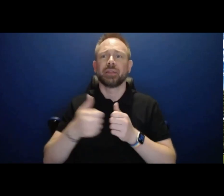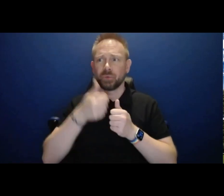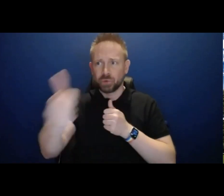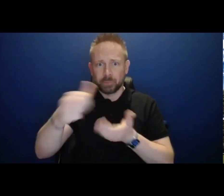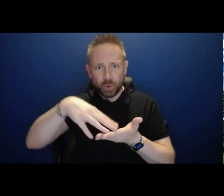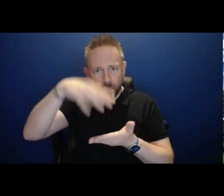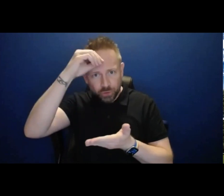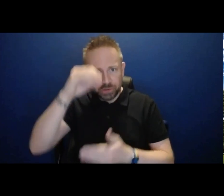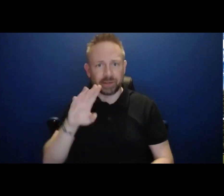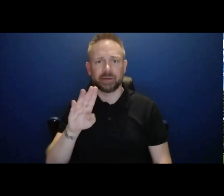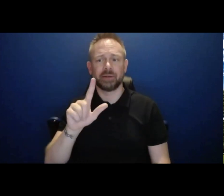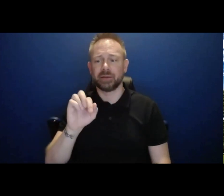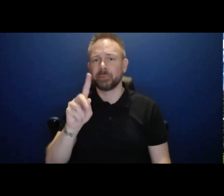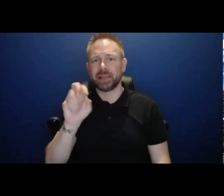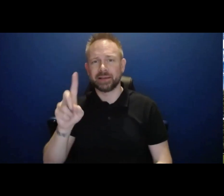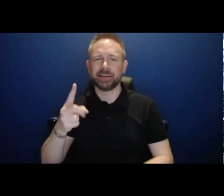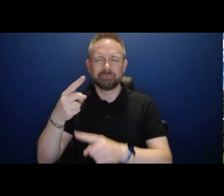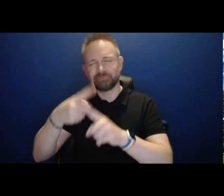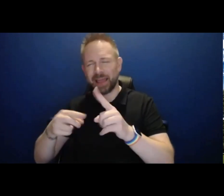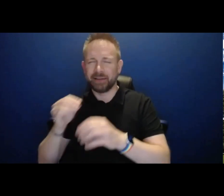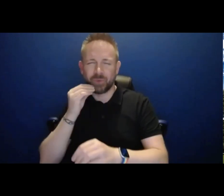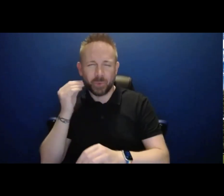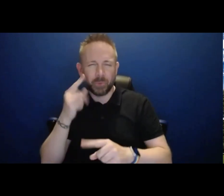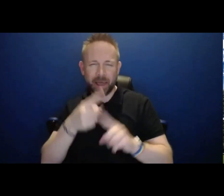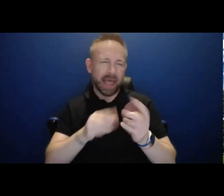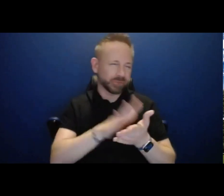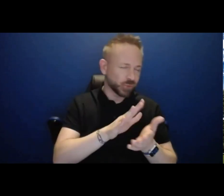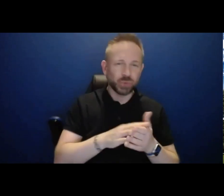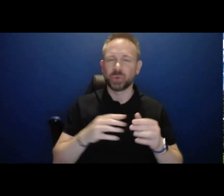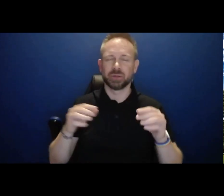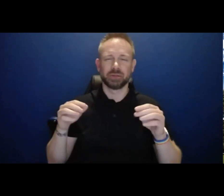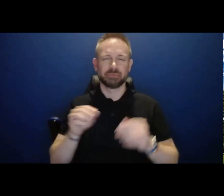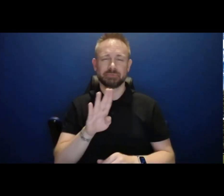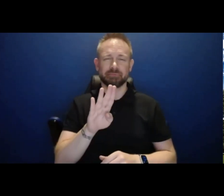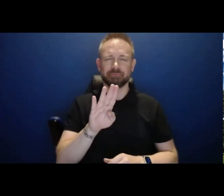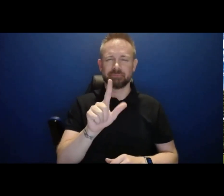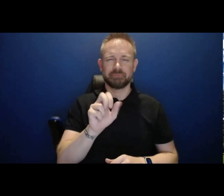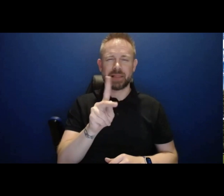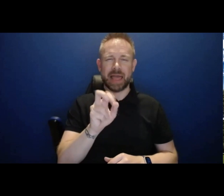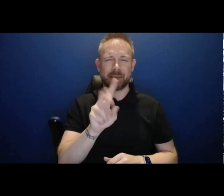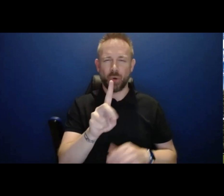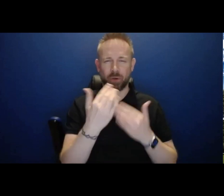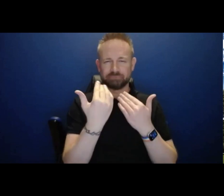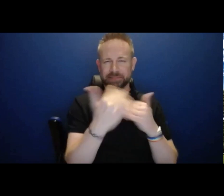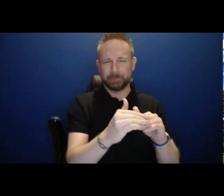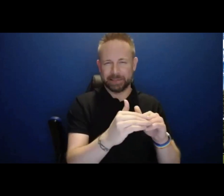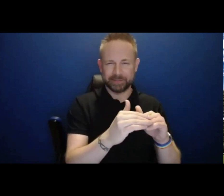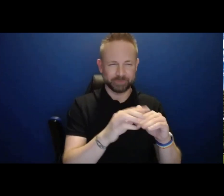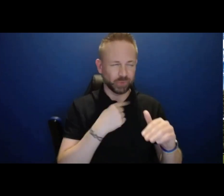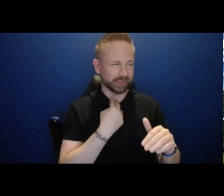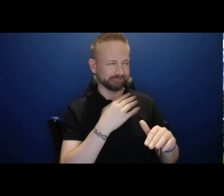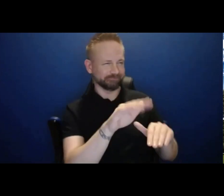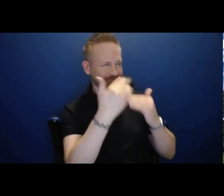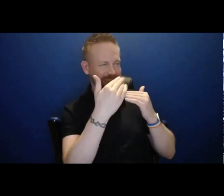capabilities that we either didn't have with Blackboard or really just didn't like the offering that was there.